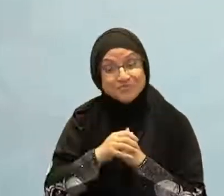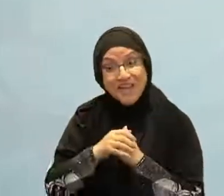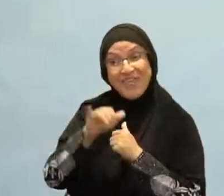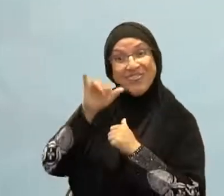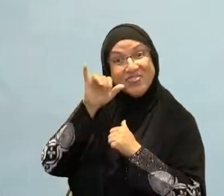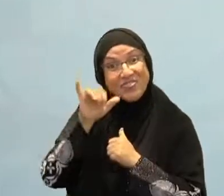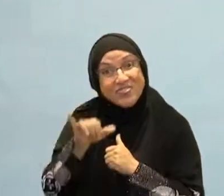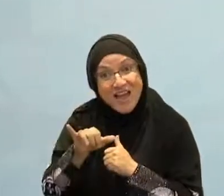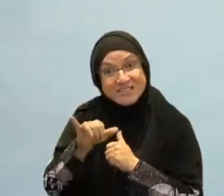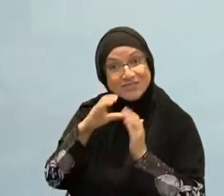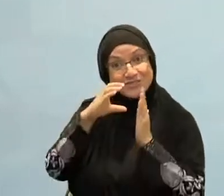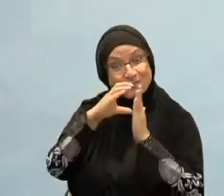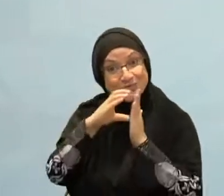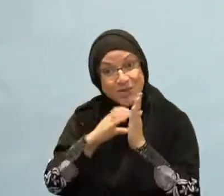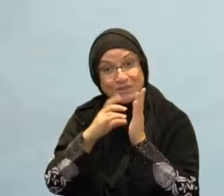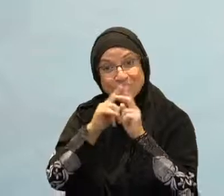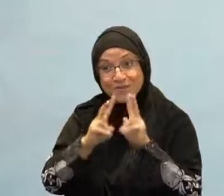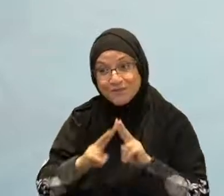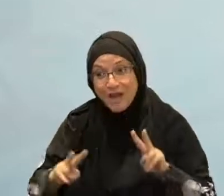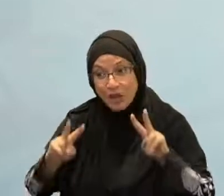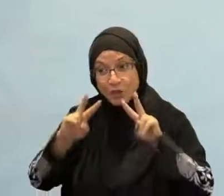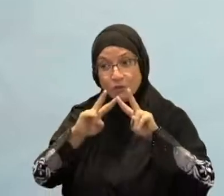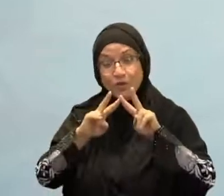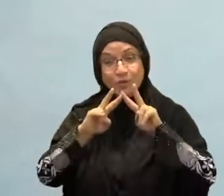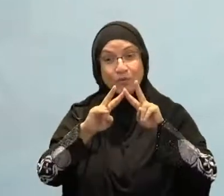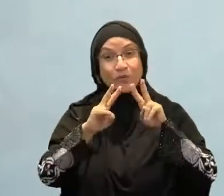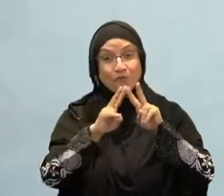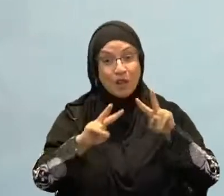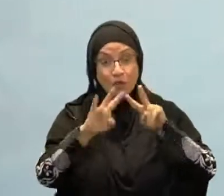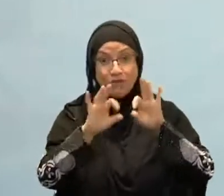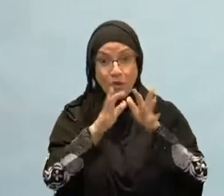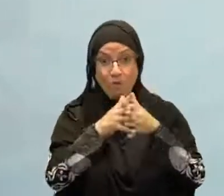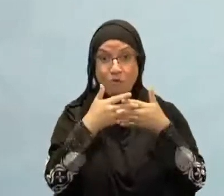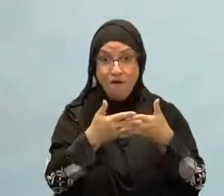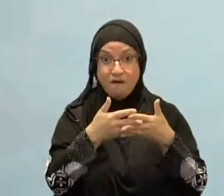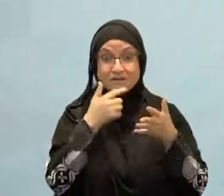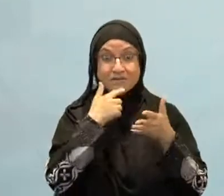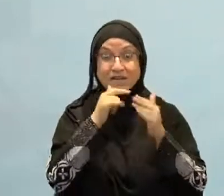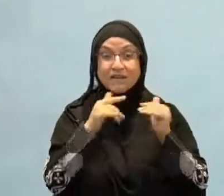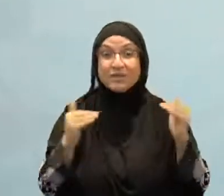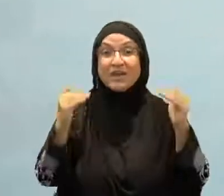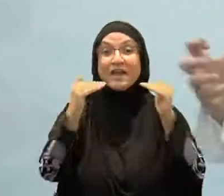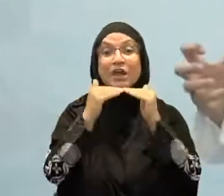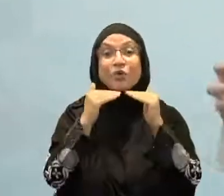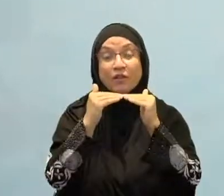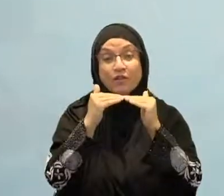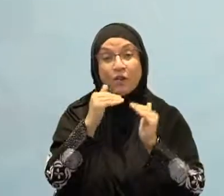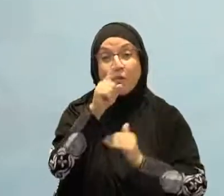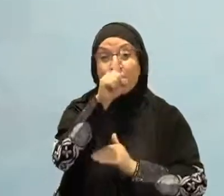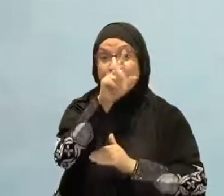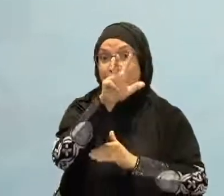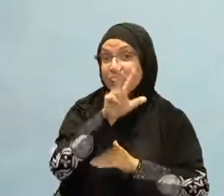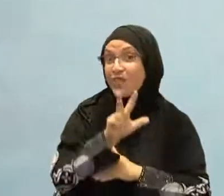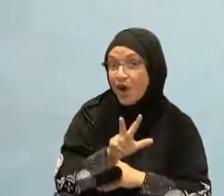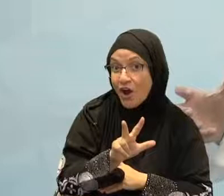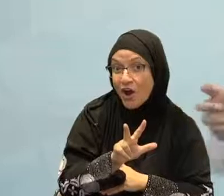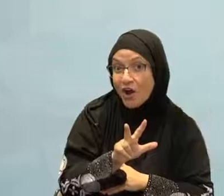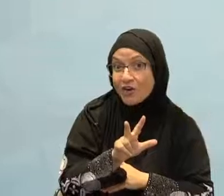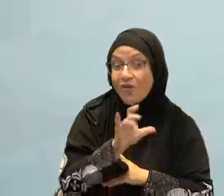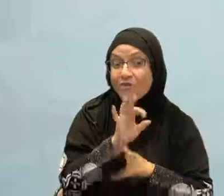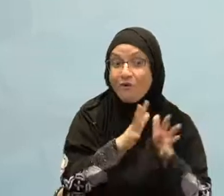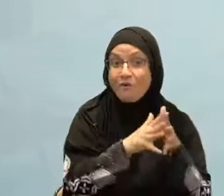third of the Qur'an right before Fajr. So dear brothers and sisters, I know it seems like a distant habit, one for the